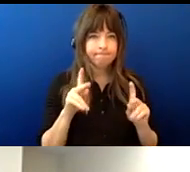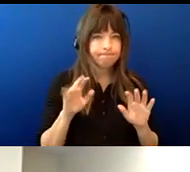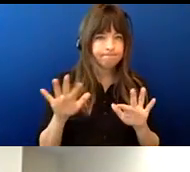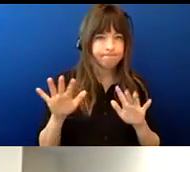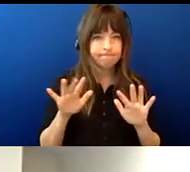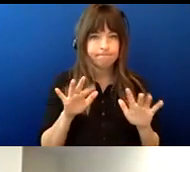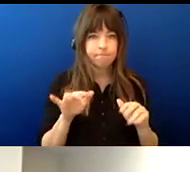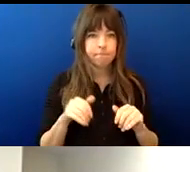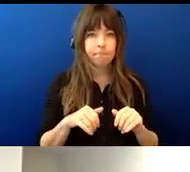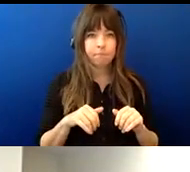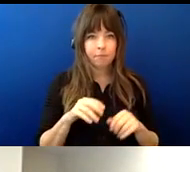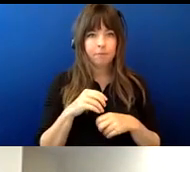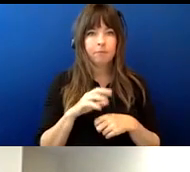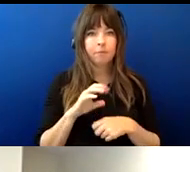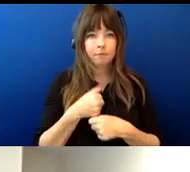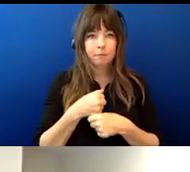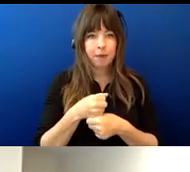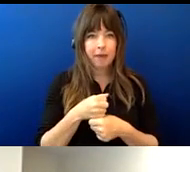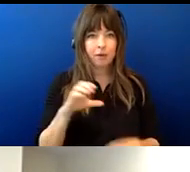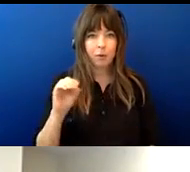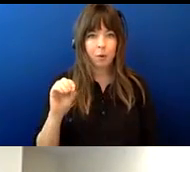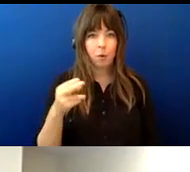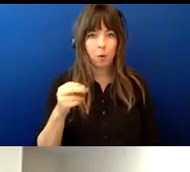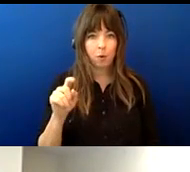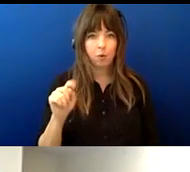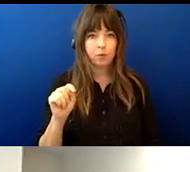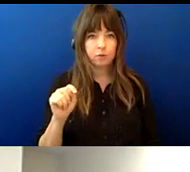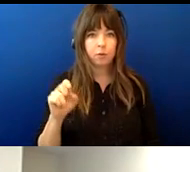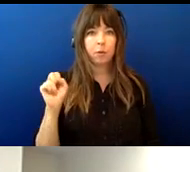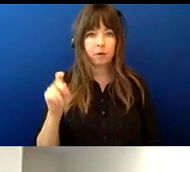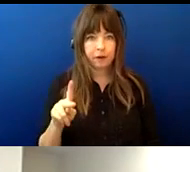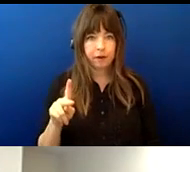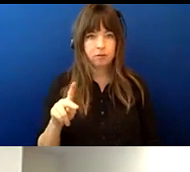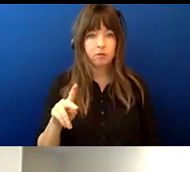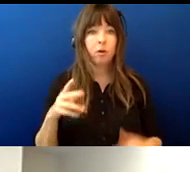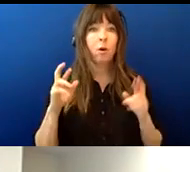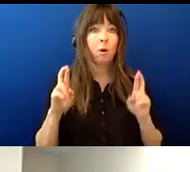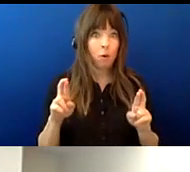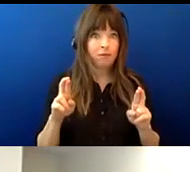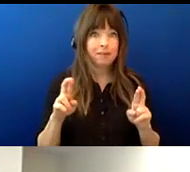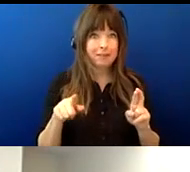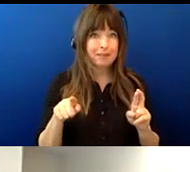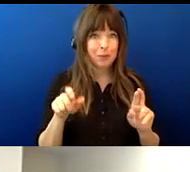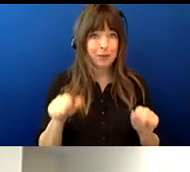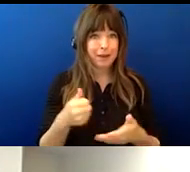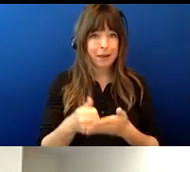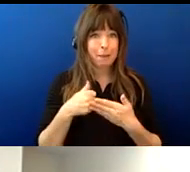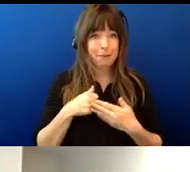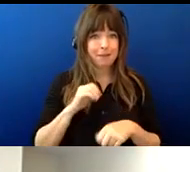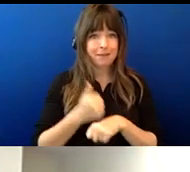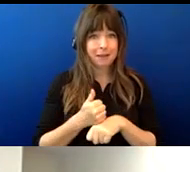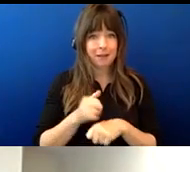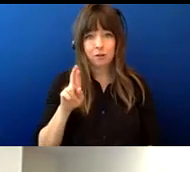make co-host okay so hopefully you can help me with uh making ryan